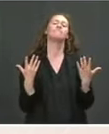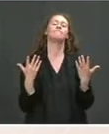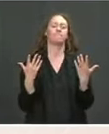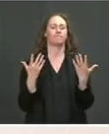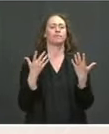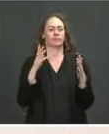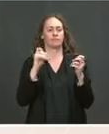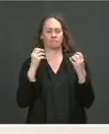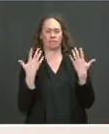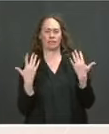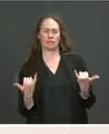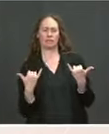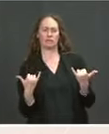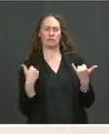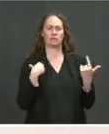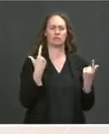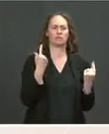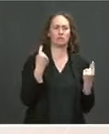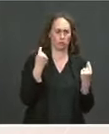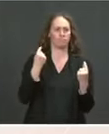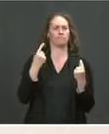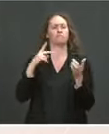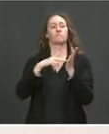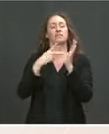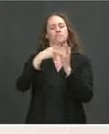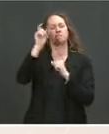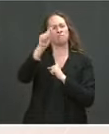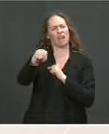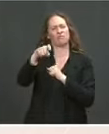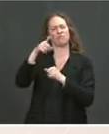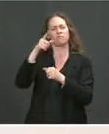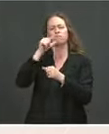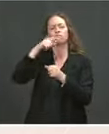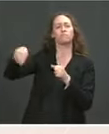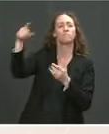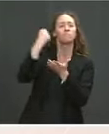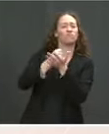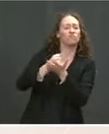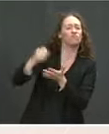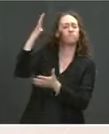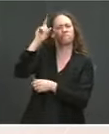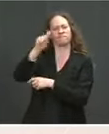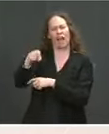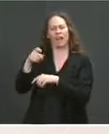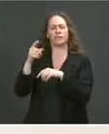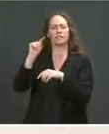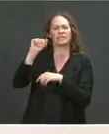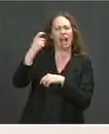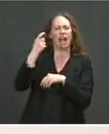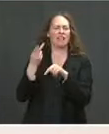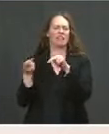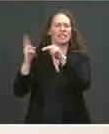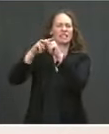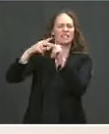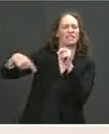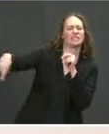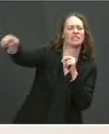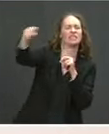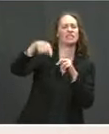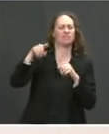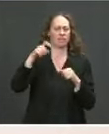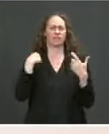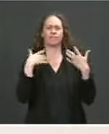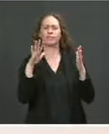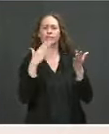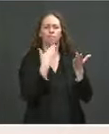But a lot has changed in the economy since then. A lot has changed in the academic and empirical research in this space. But the